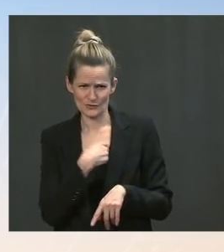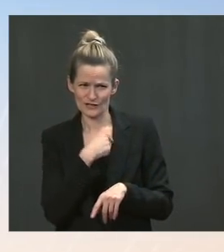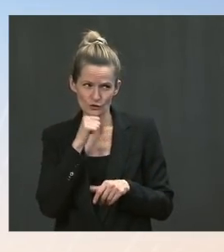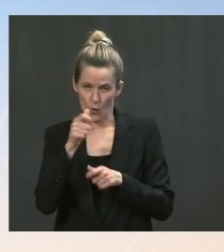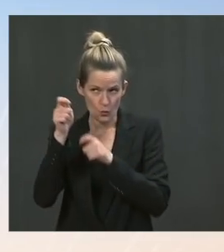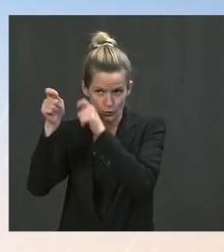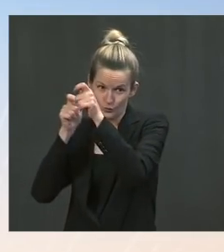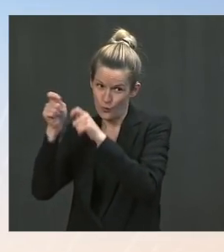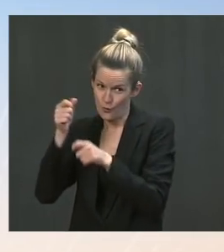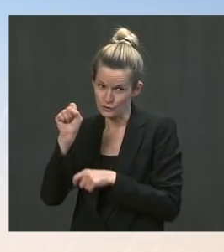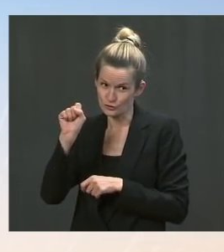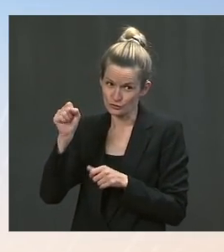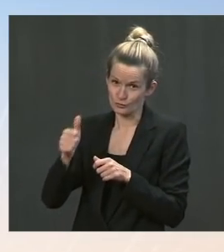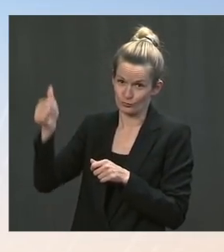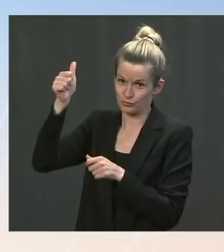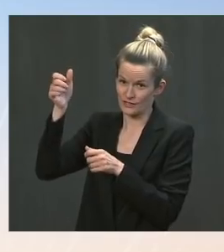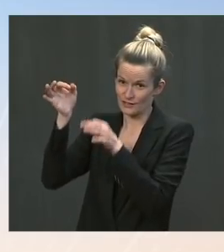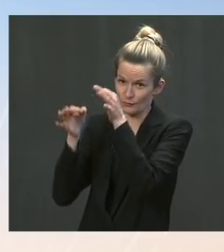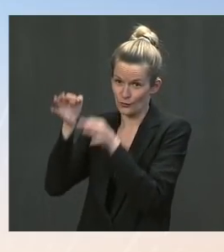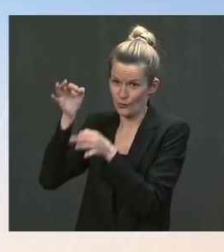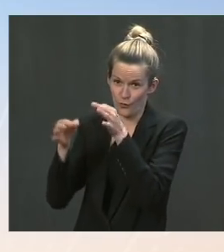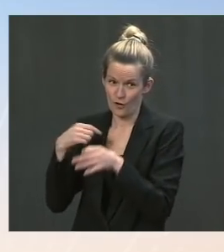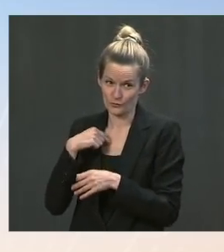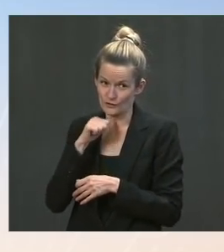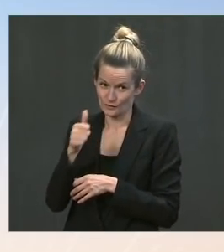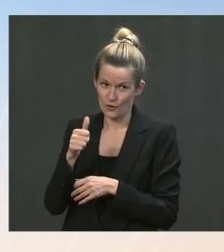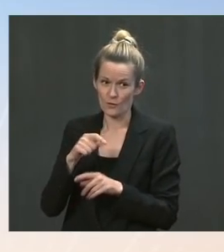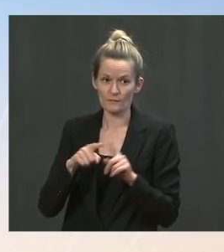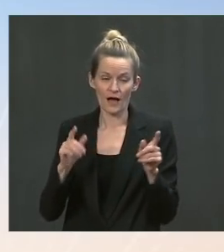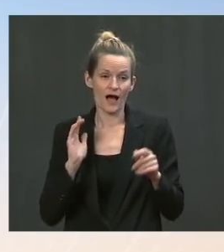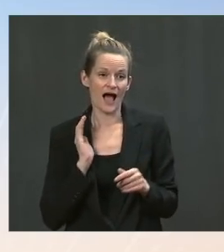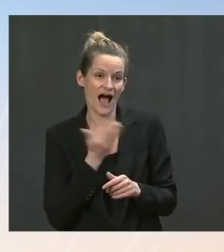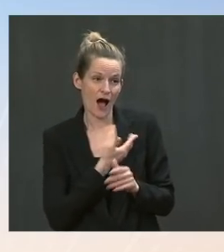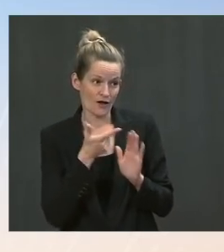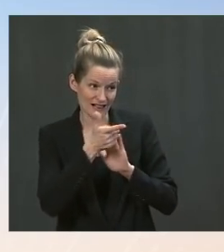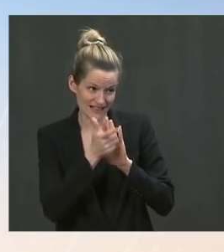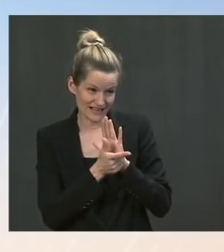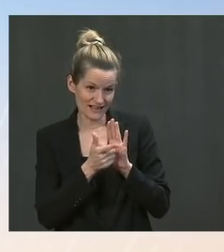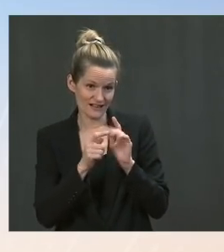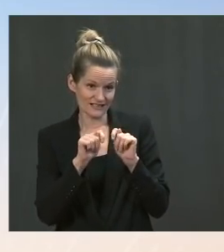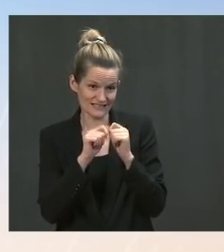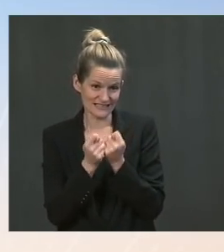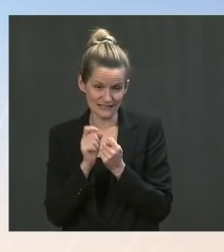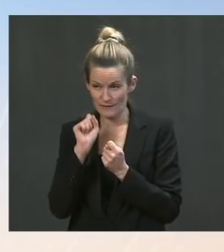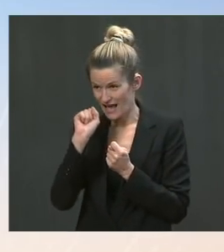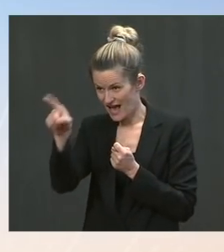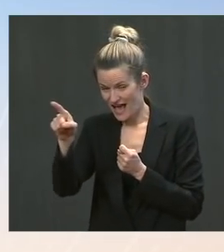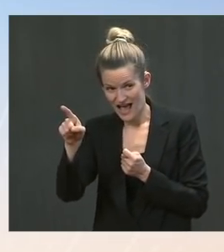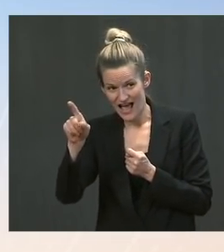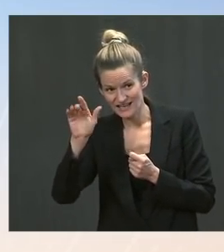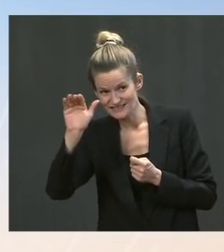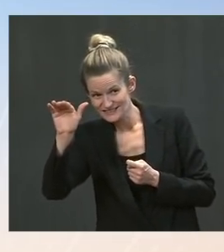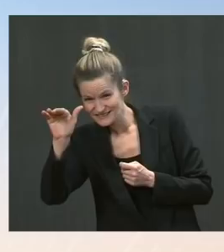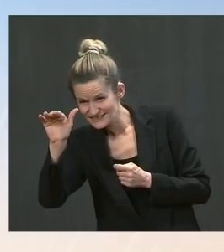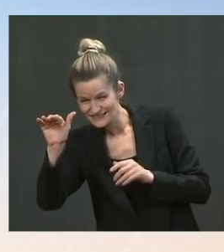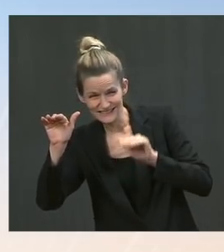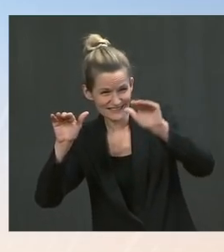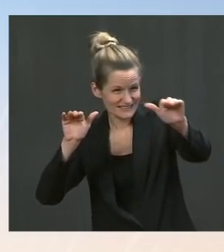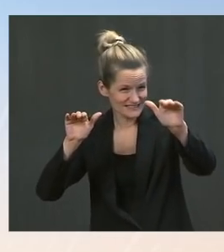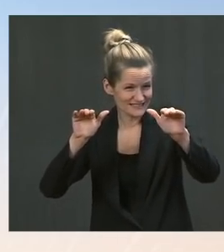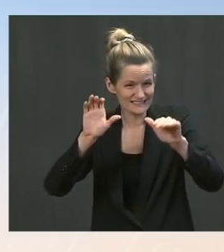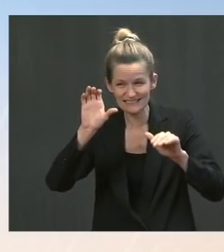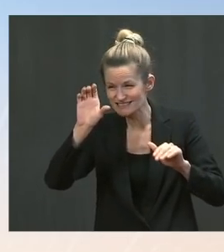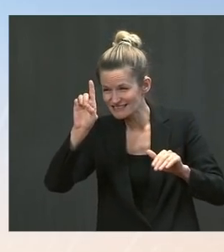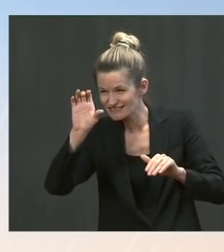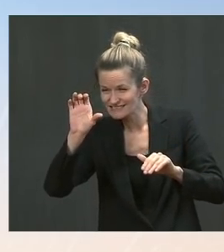asked — we asked our — our legal team, I should say — asked the CDC, the Department of Justice, and others to look into what options there would be.